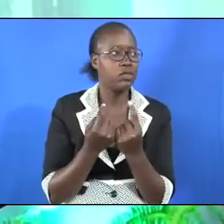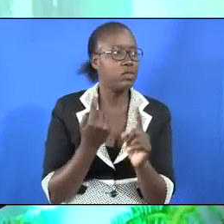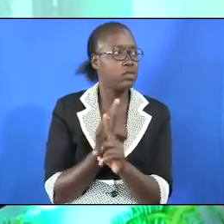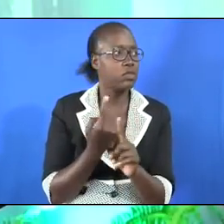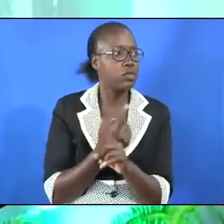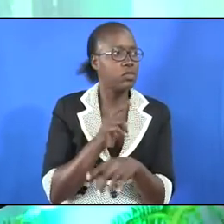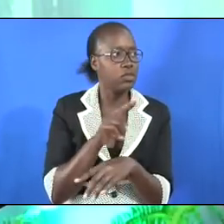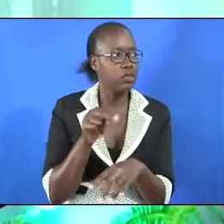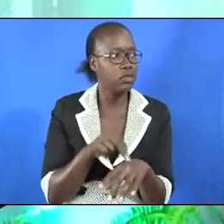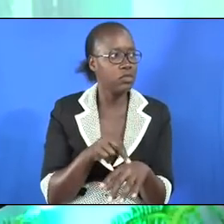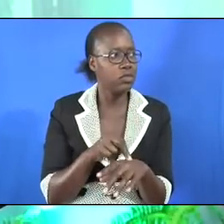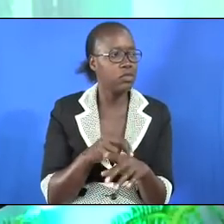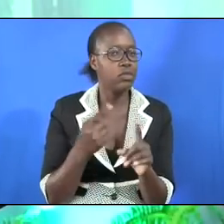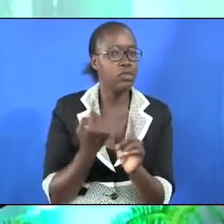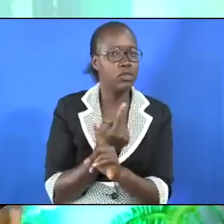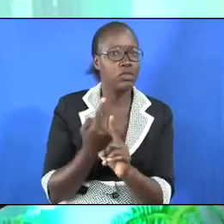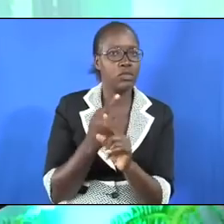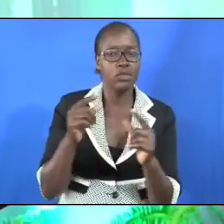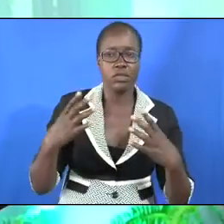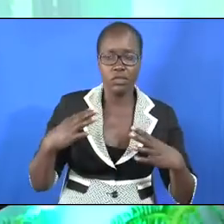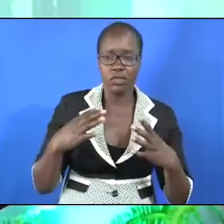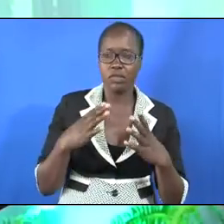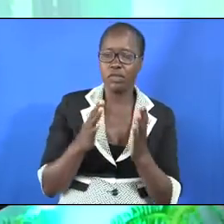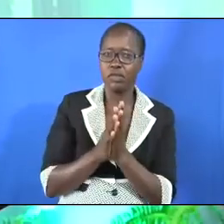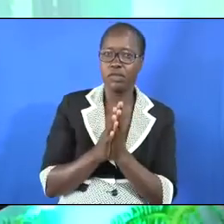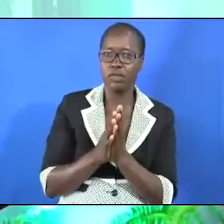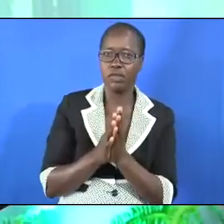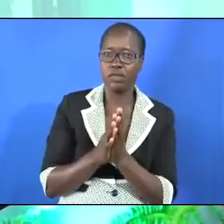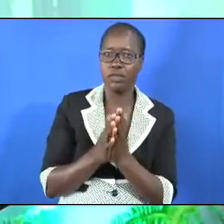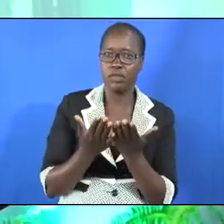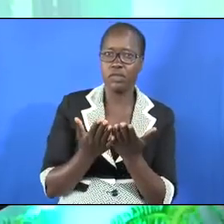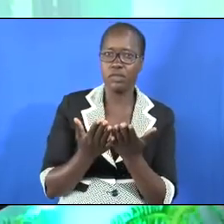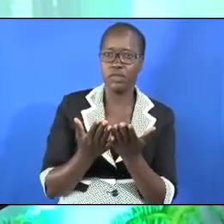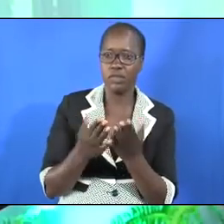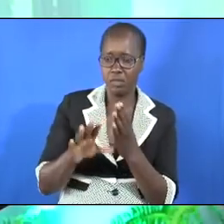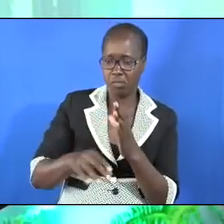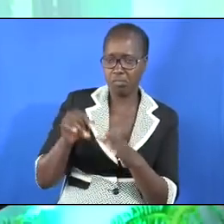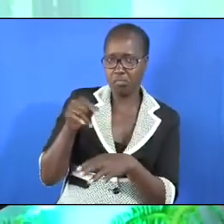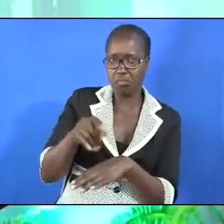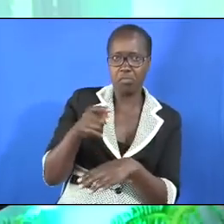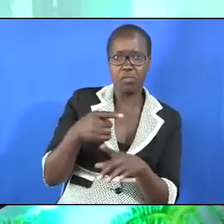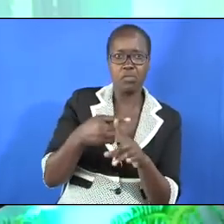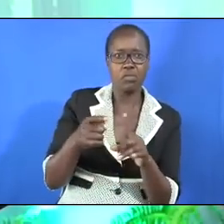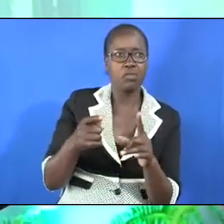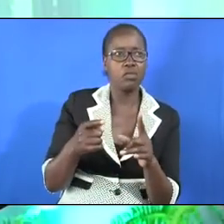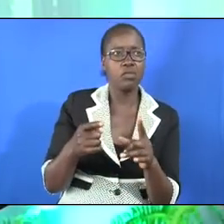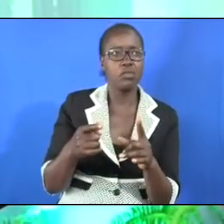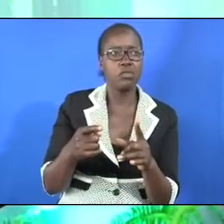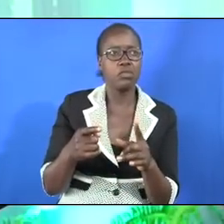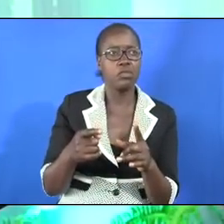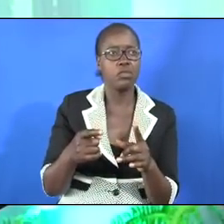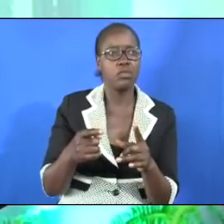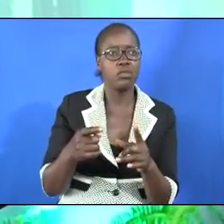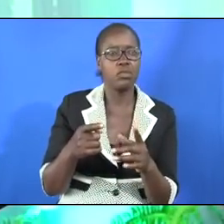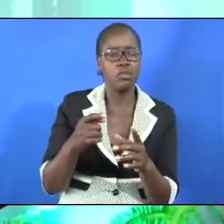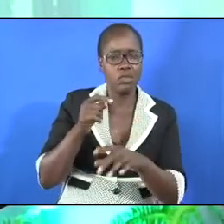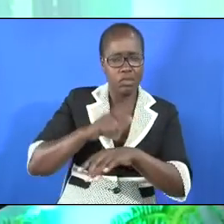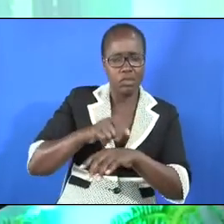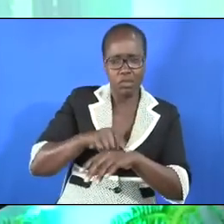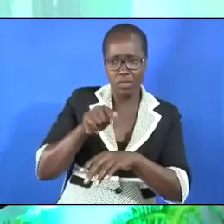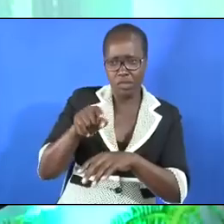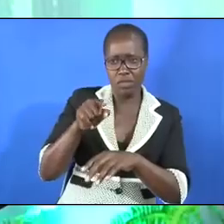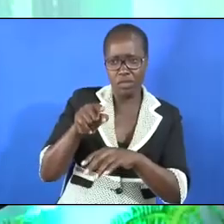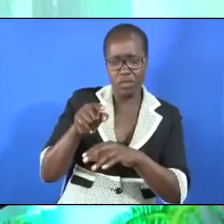nations and various people groups raided others to advantage themselves. But suffice to say that it was during